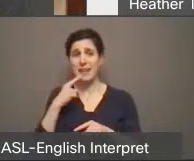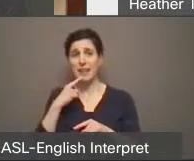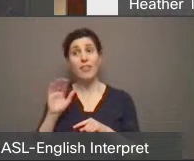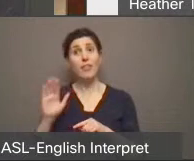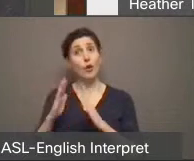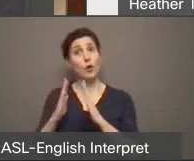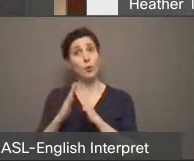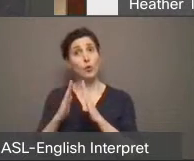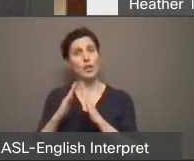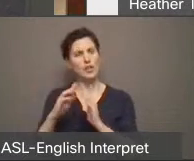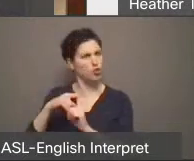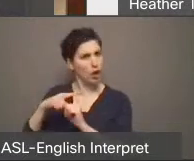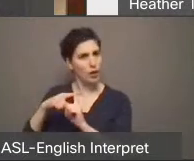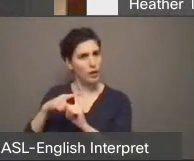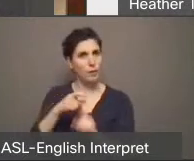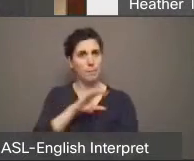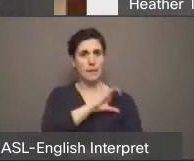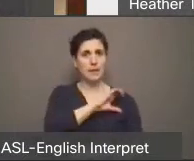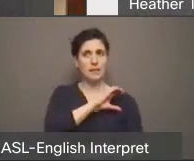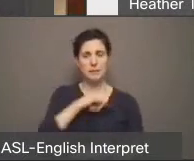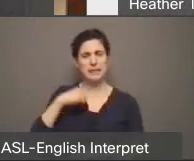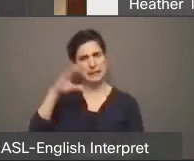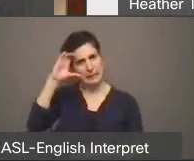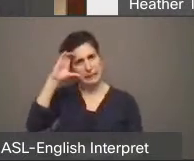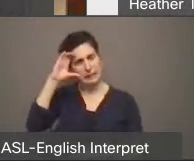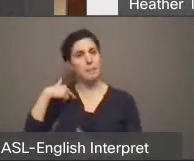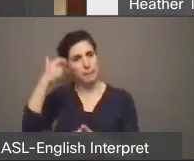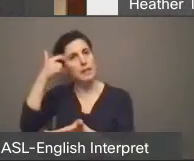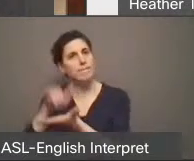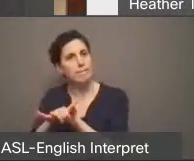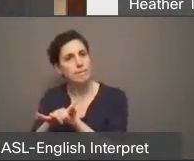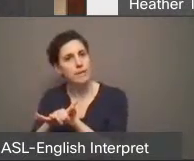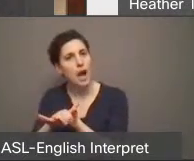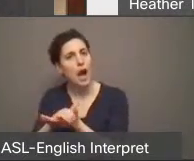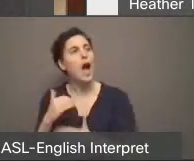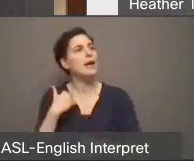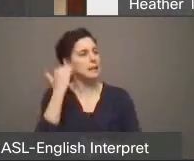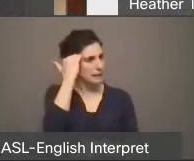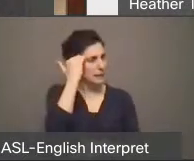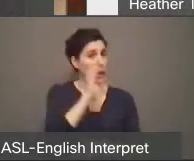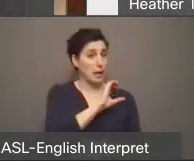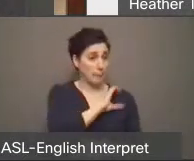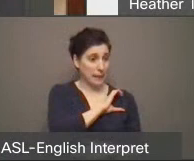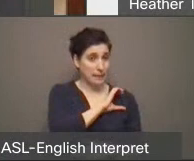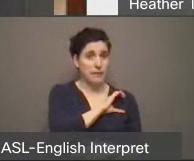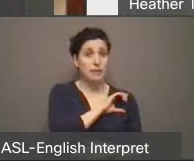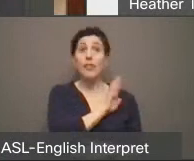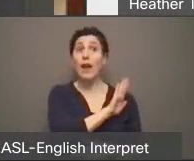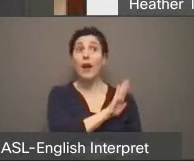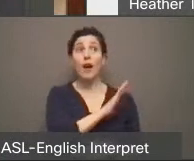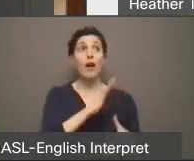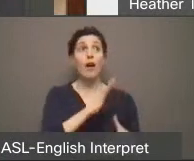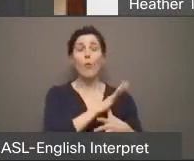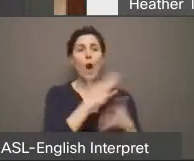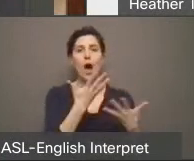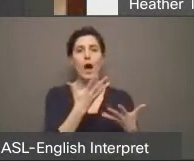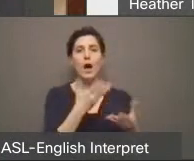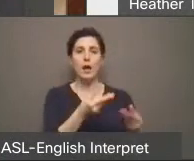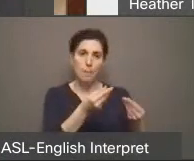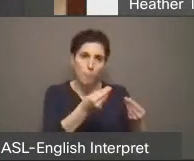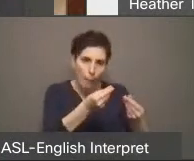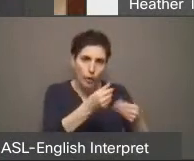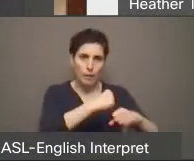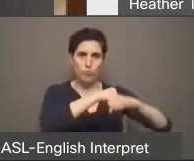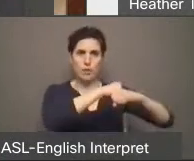by the police. This is why I've come to understand that the police are meant to protect property, not lives. And you need look